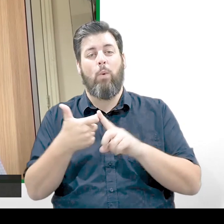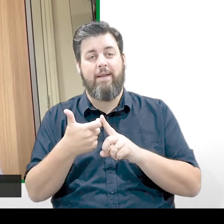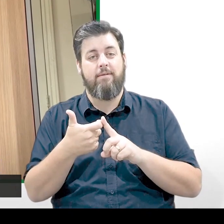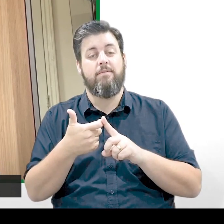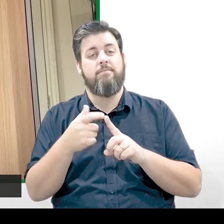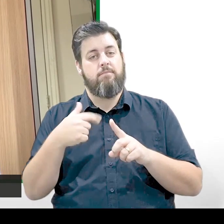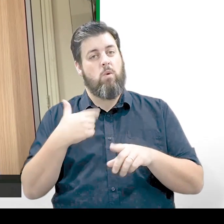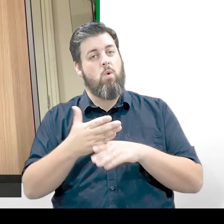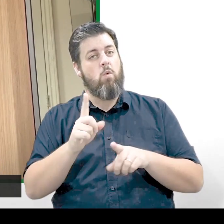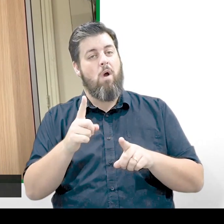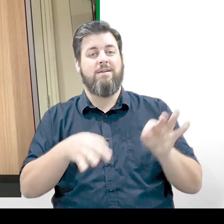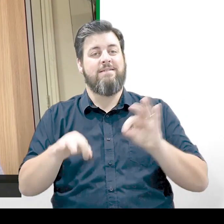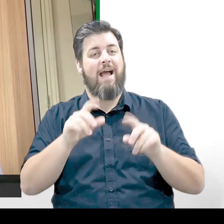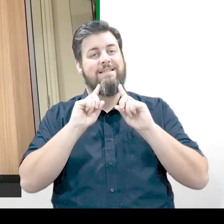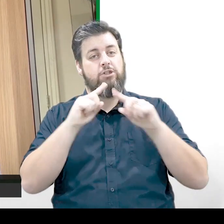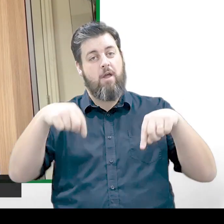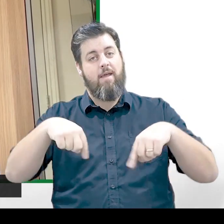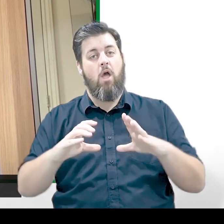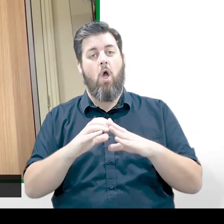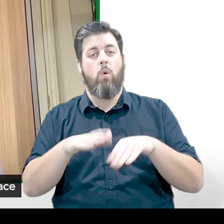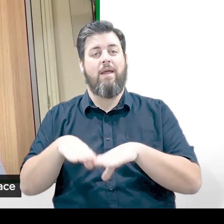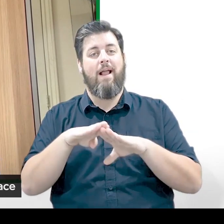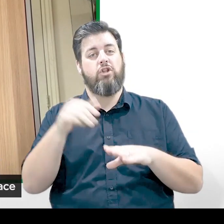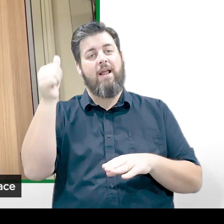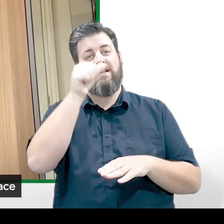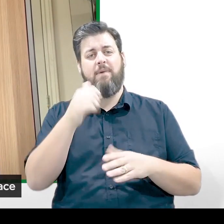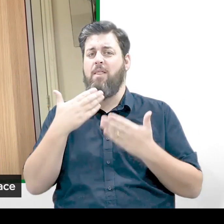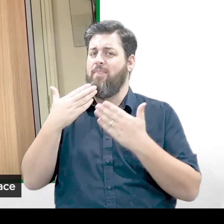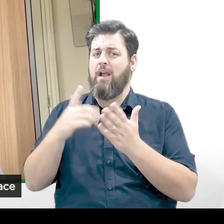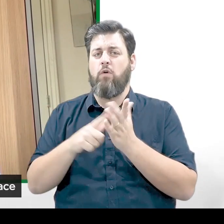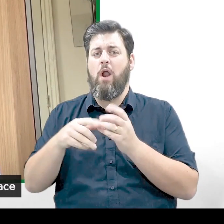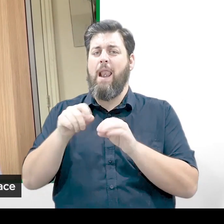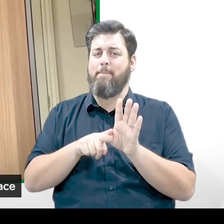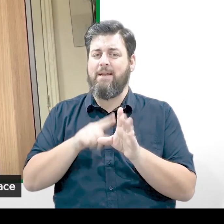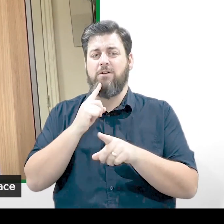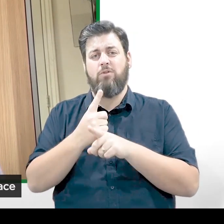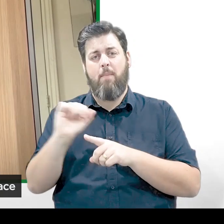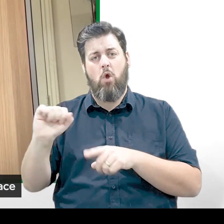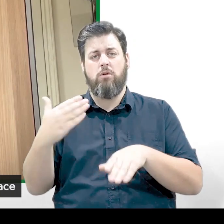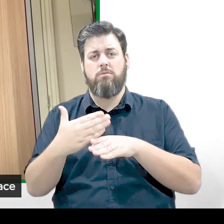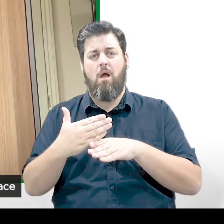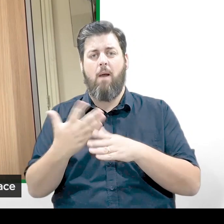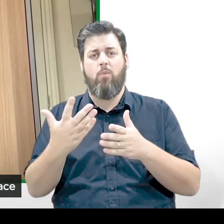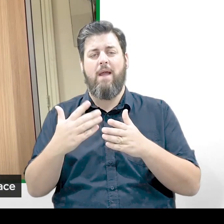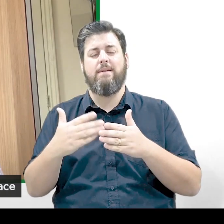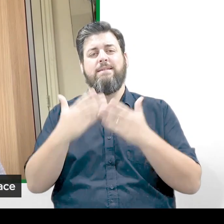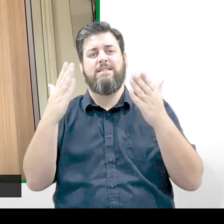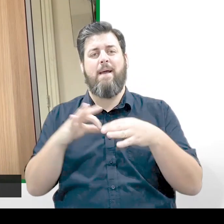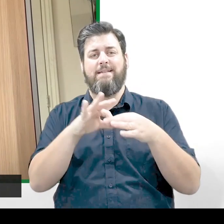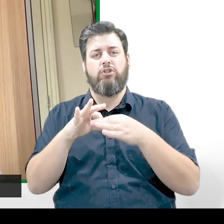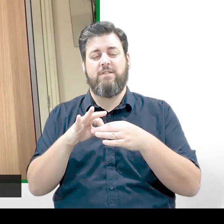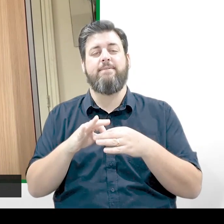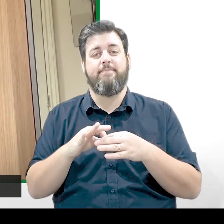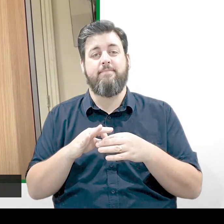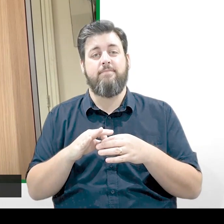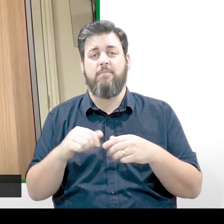here at Oak National Academy. Thank you very much to Libby for coming on to speak to us about space and your role. I really enjoy hearing about space and